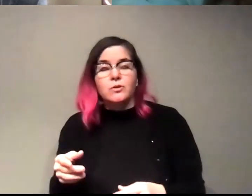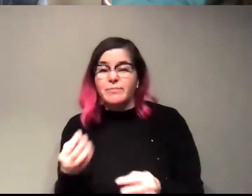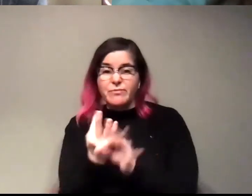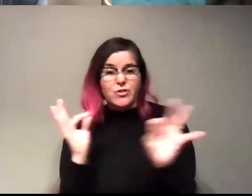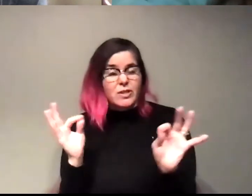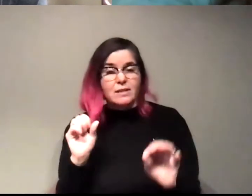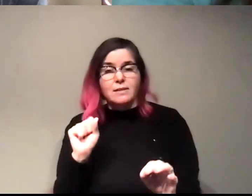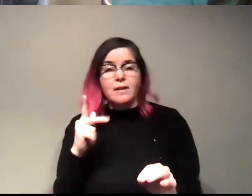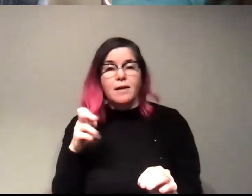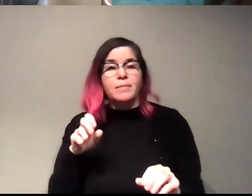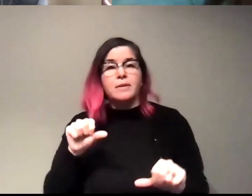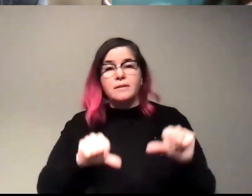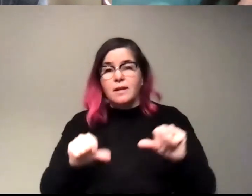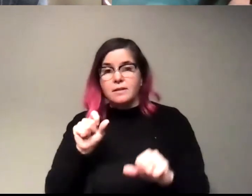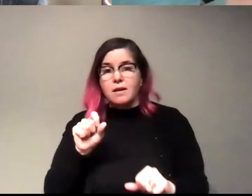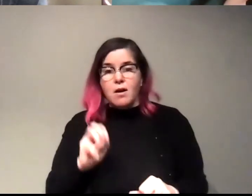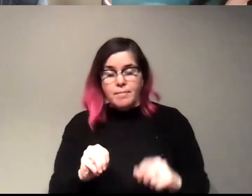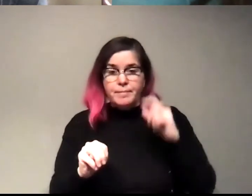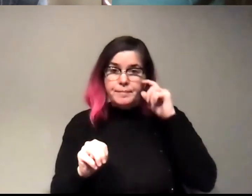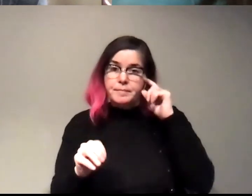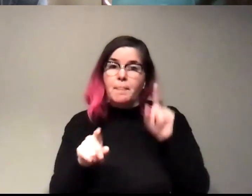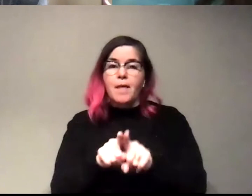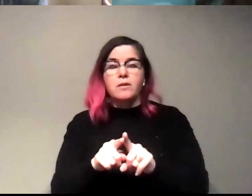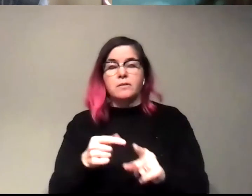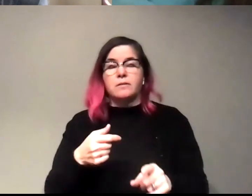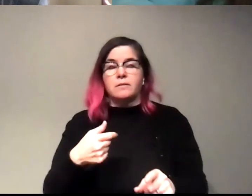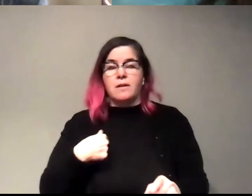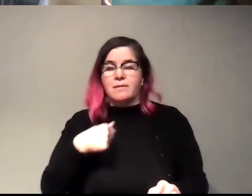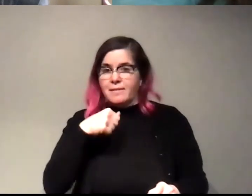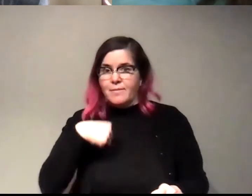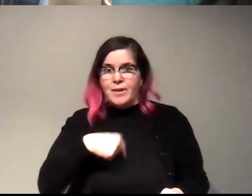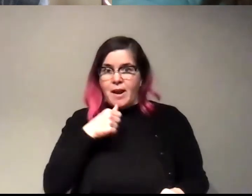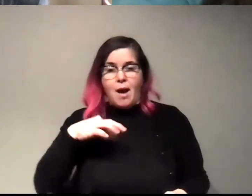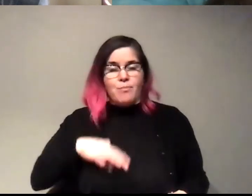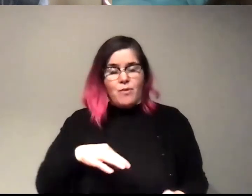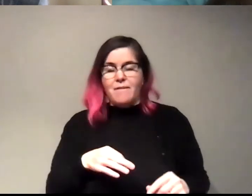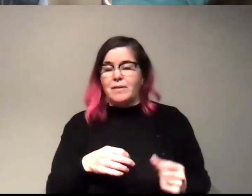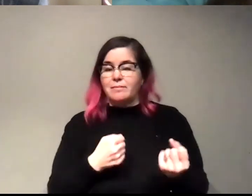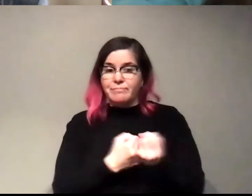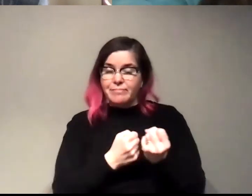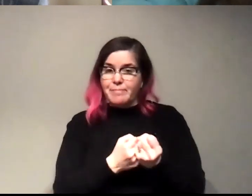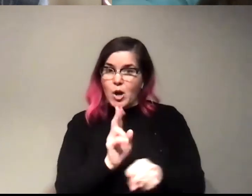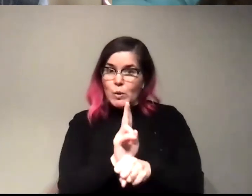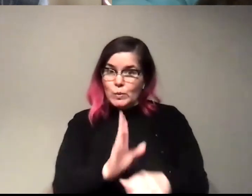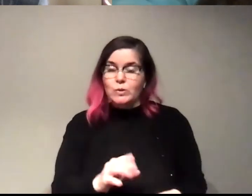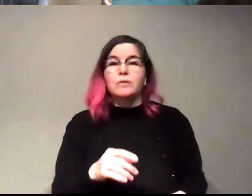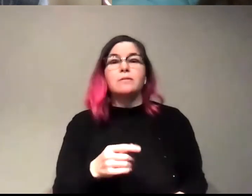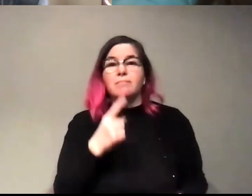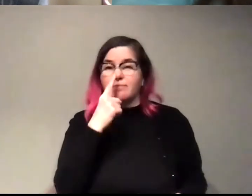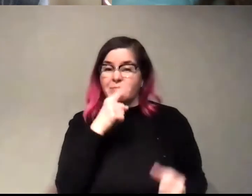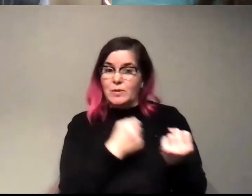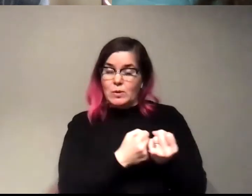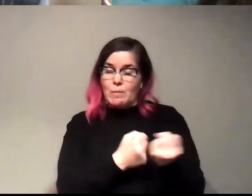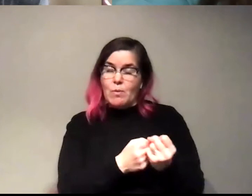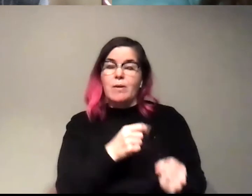skypeascientist.com. Um, and also we are a nonprofit that are, that's completely user supported. So if you can support us, we really appreciate it